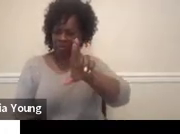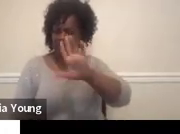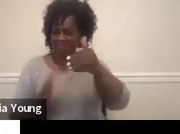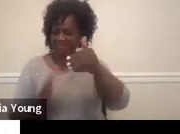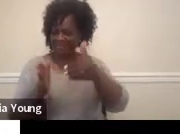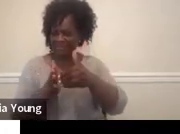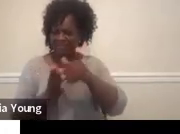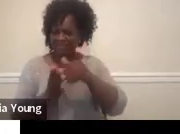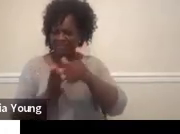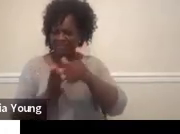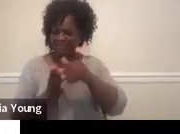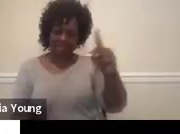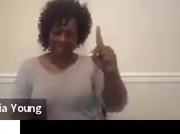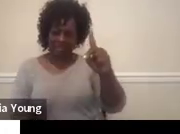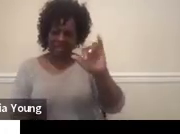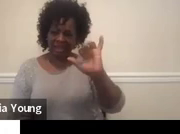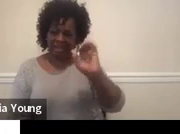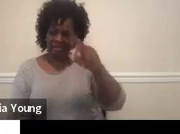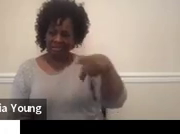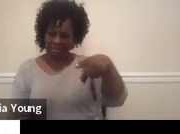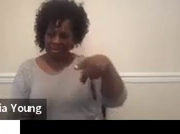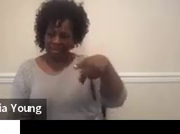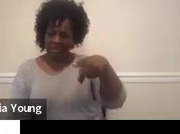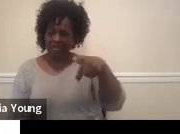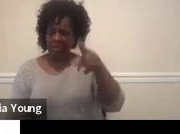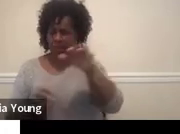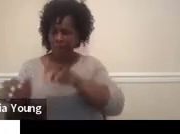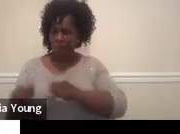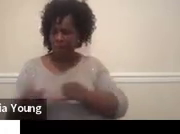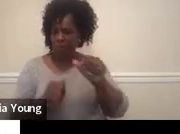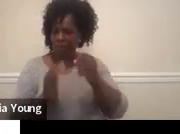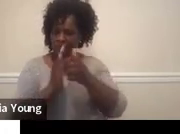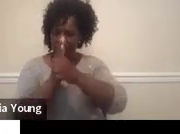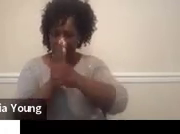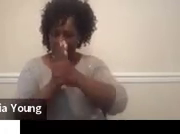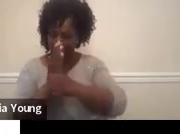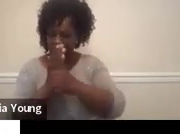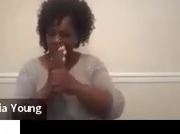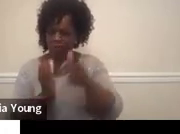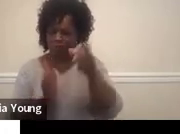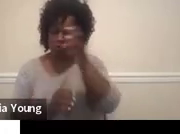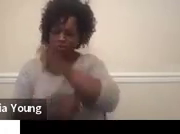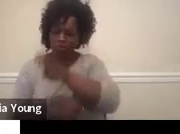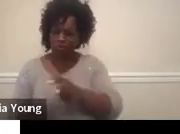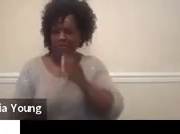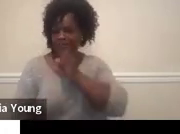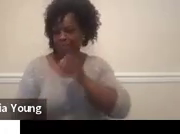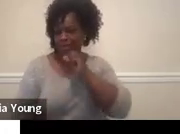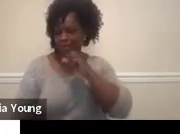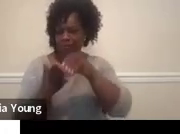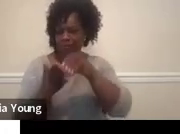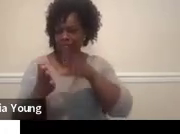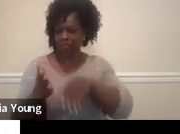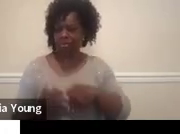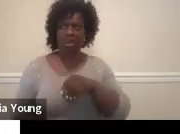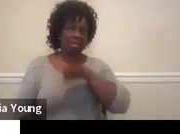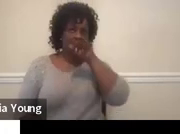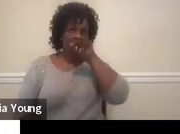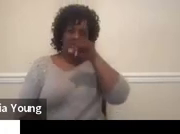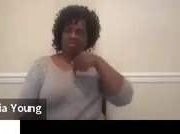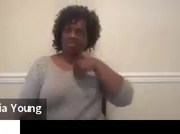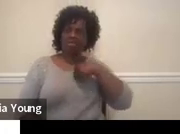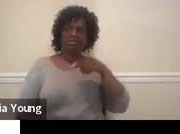My IEP owner's manual for transition-age students, I loved this. Like, this is like a